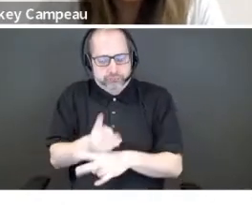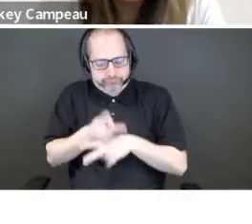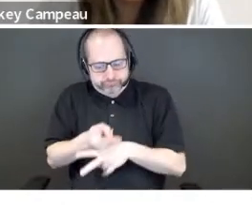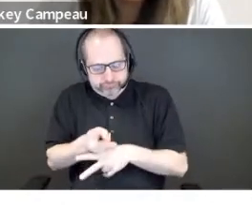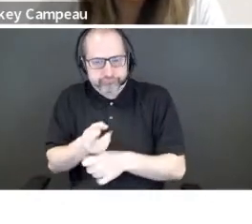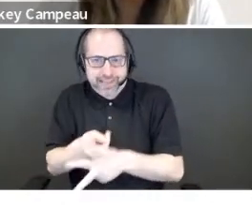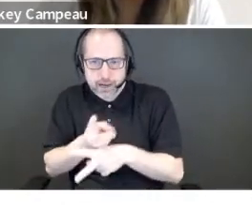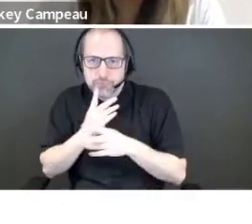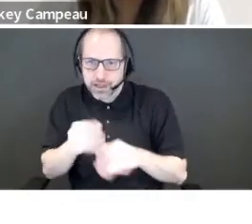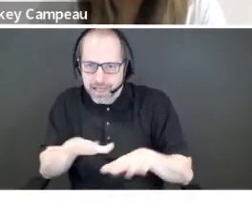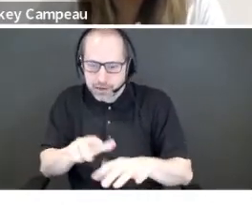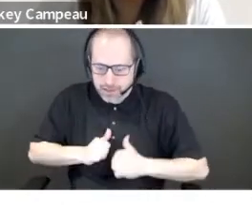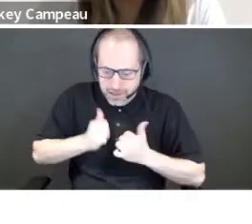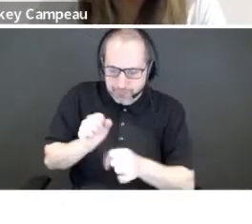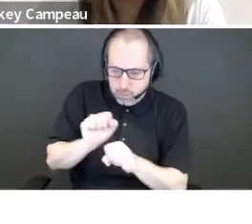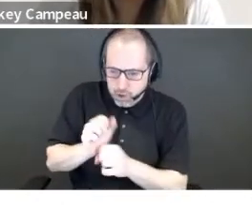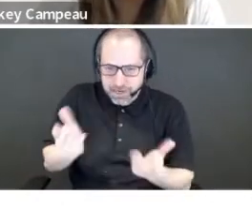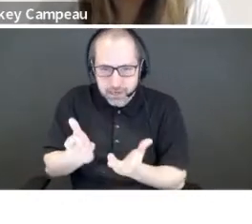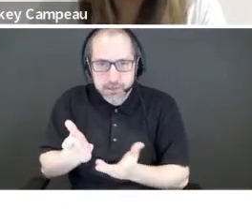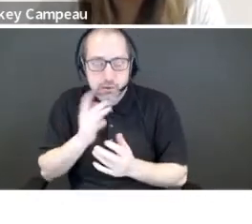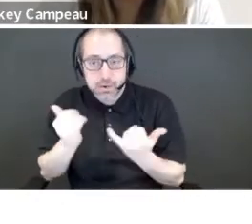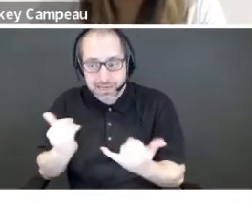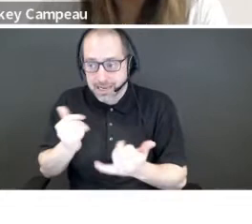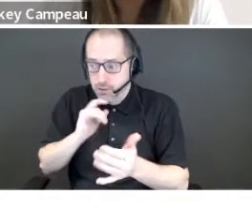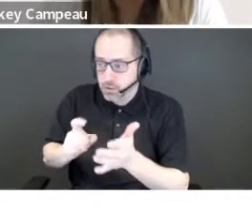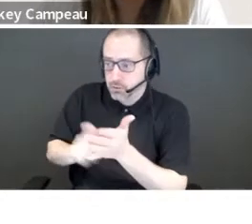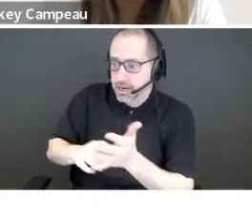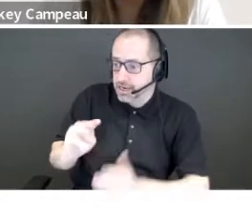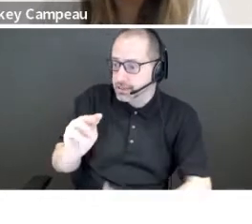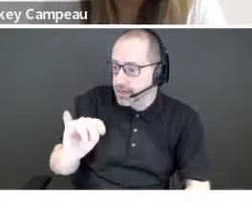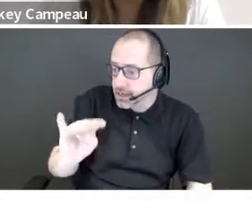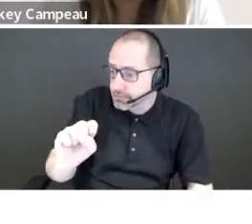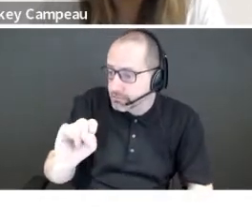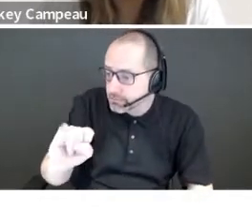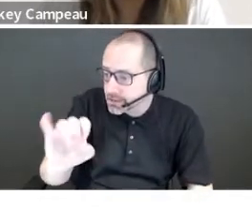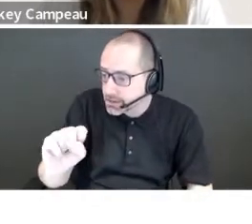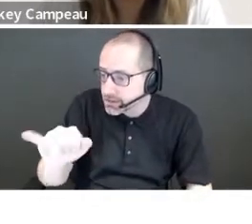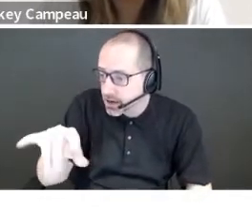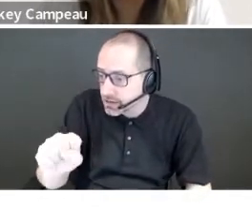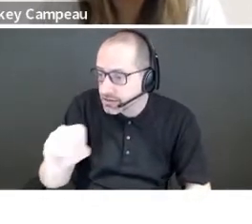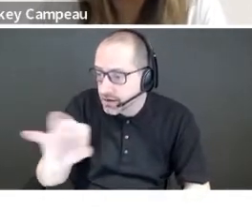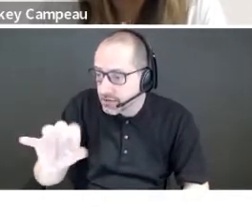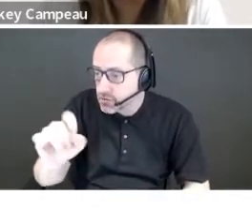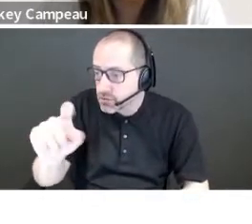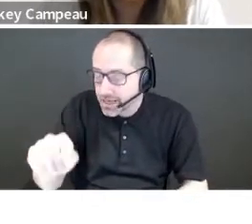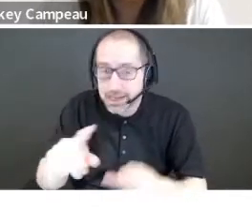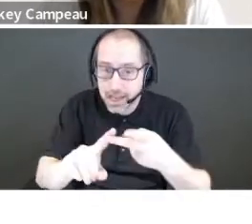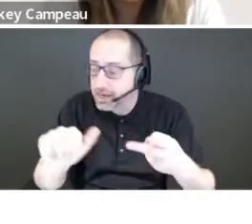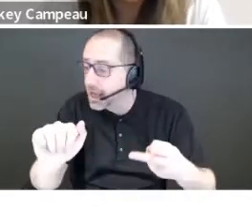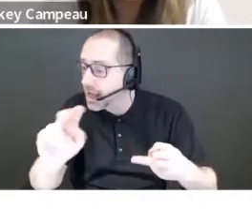And today we acknowledge the Mississaugas of the Credit First Nation of Anishinaabek peoples on whose traditional territory we are meeting.